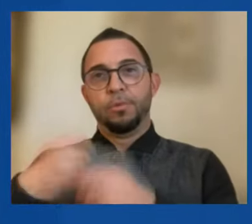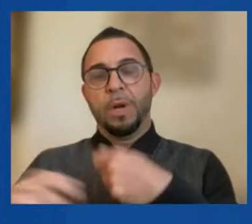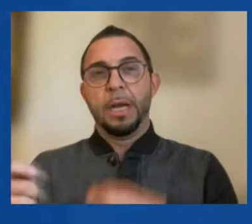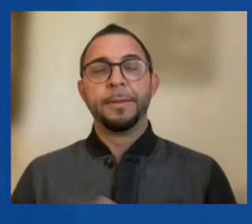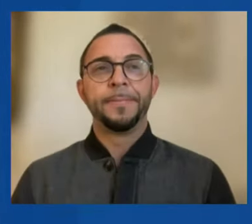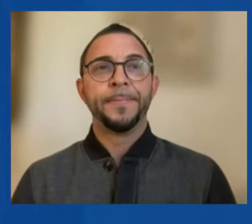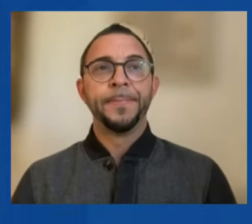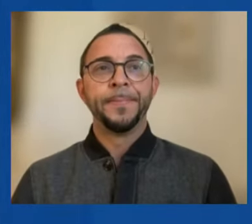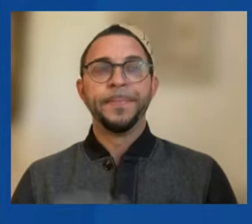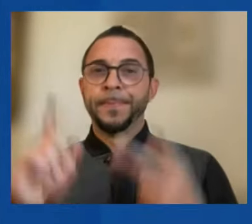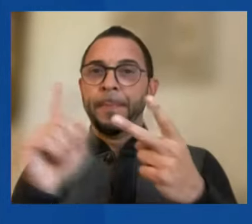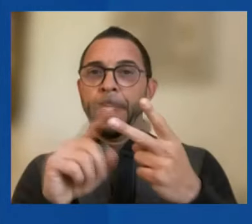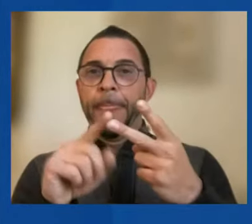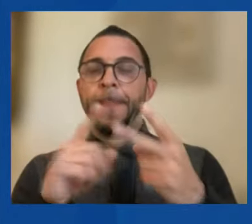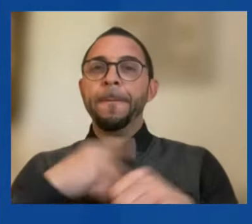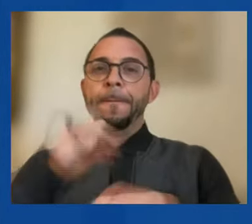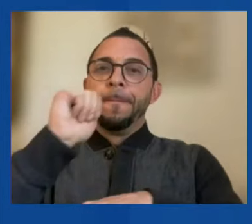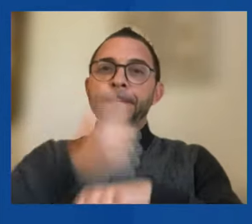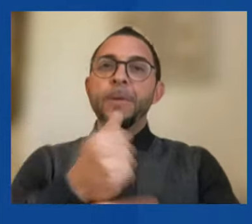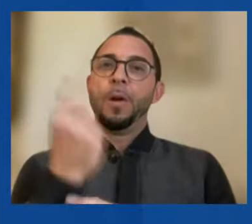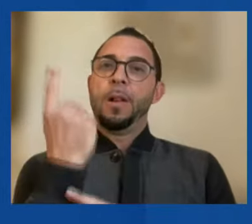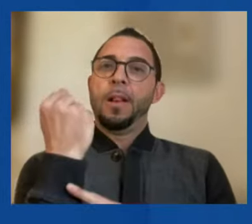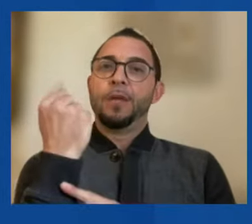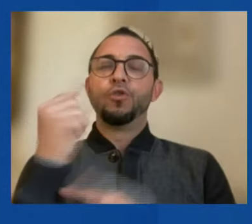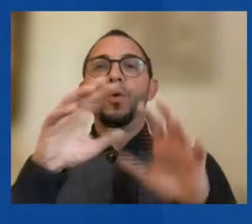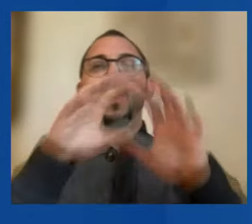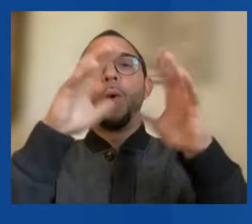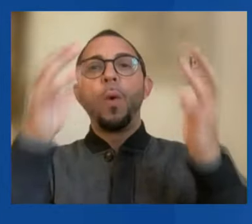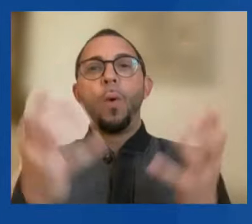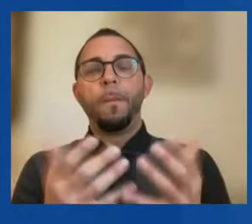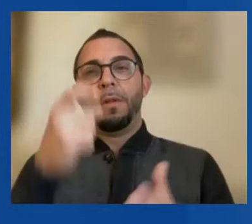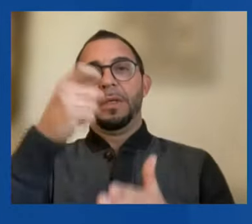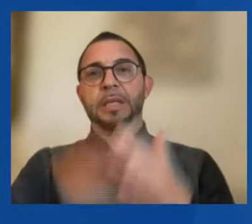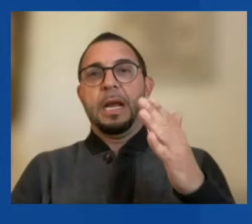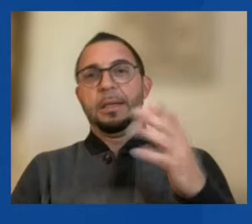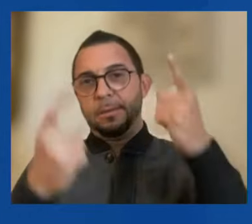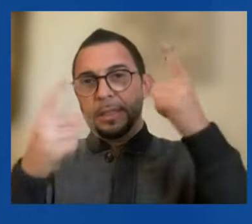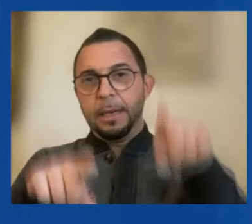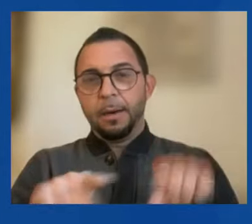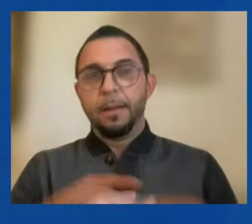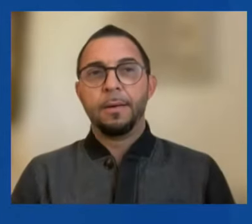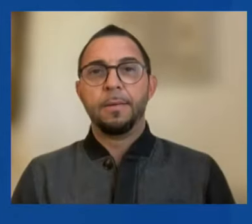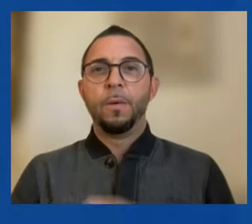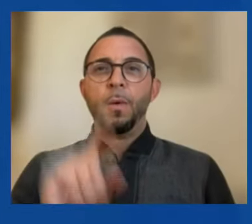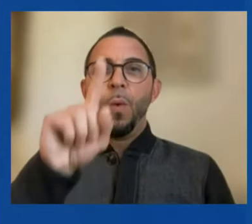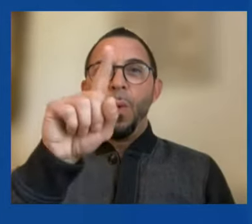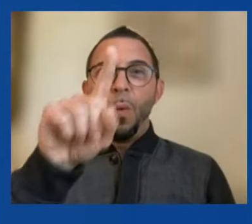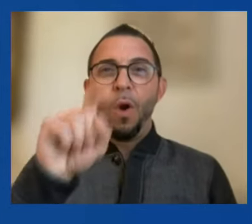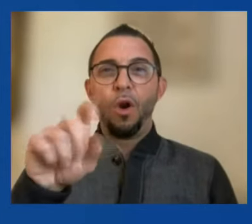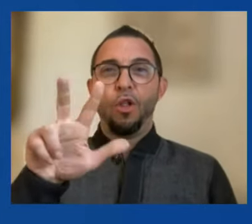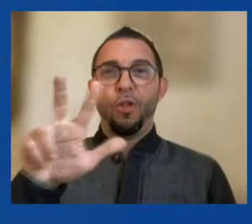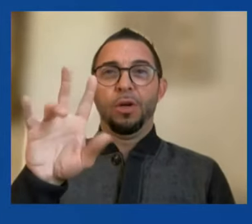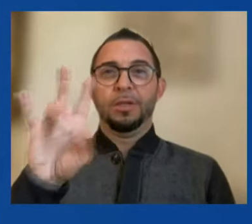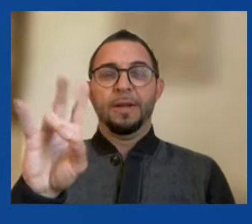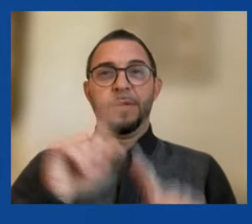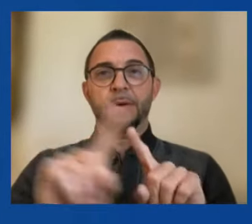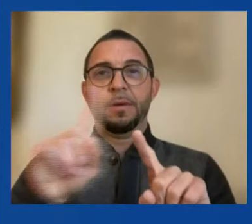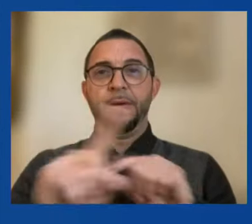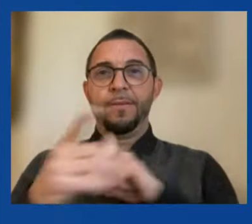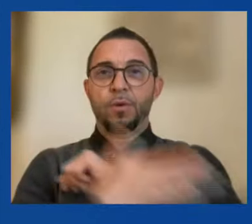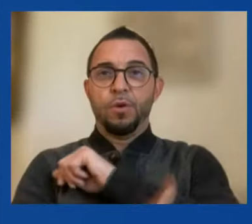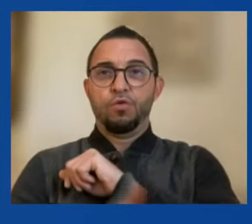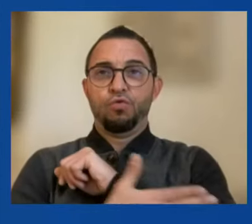implement last year's global tax deal. Some 137 countries, representing